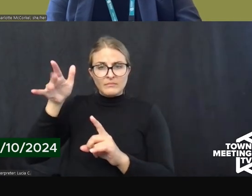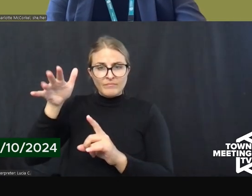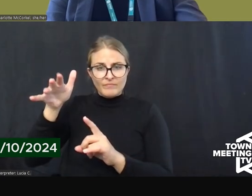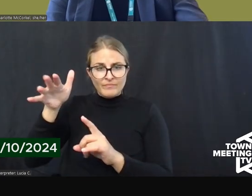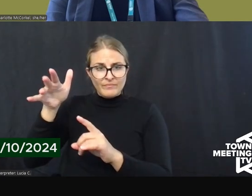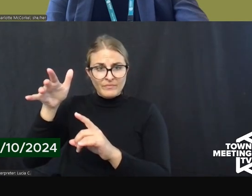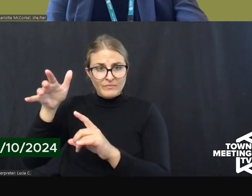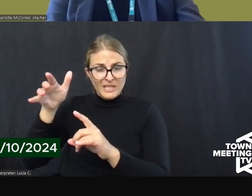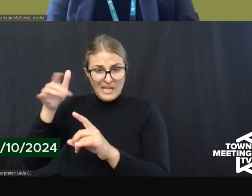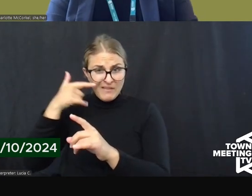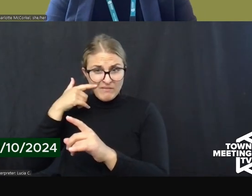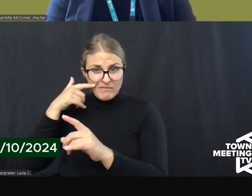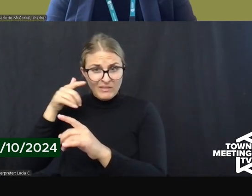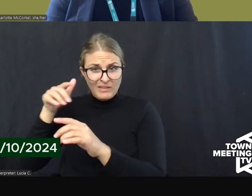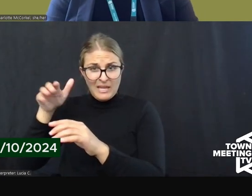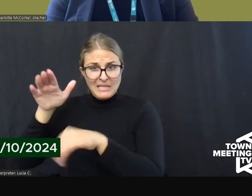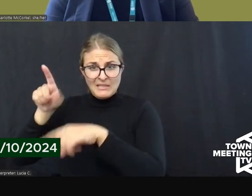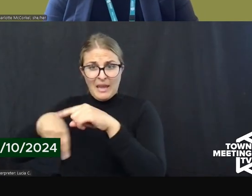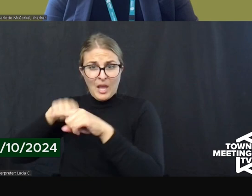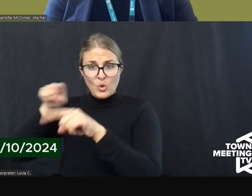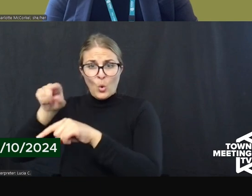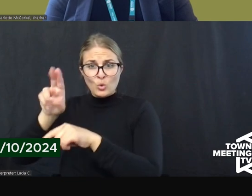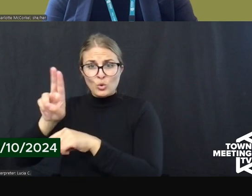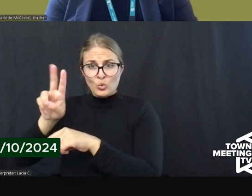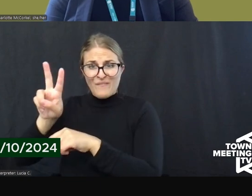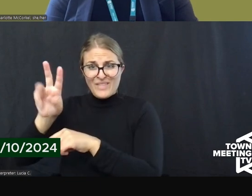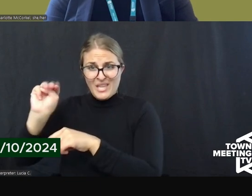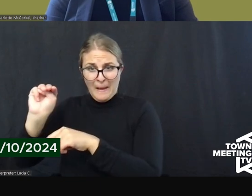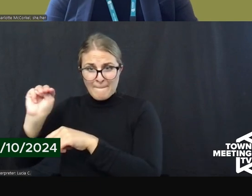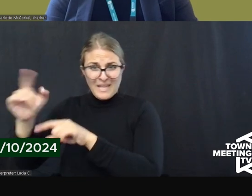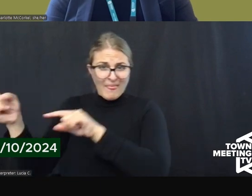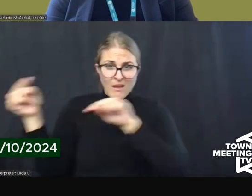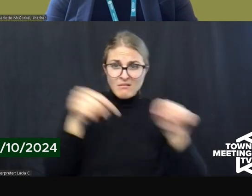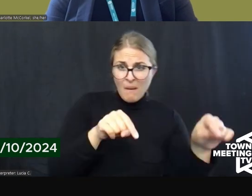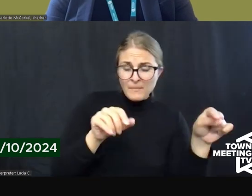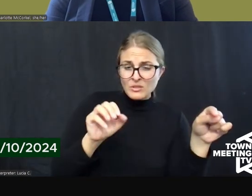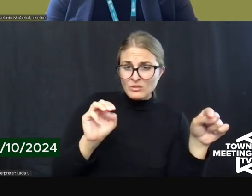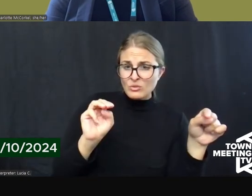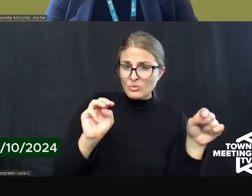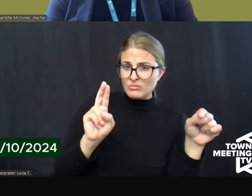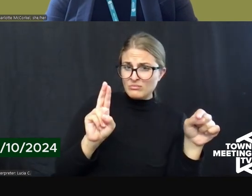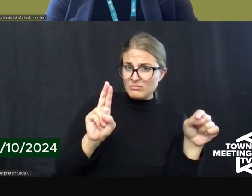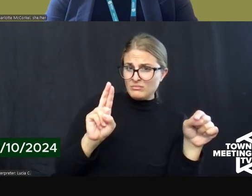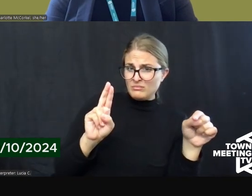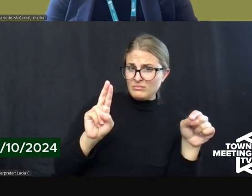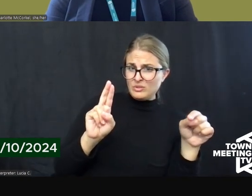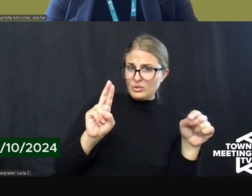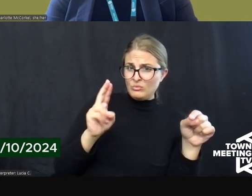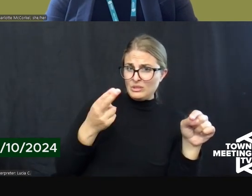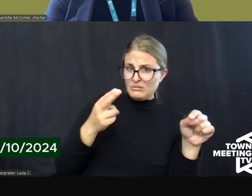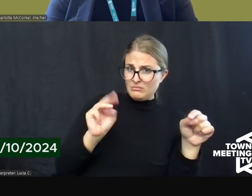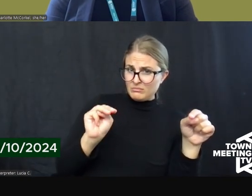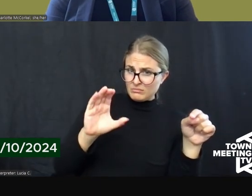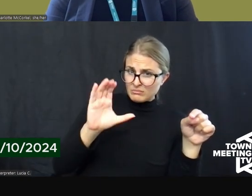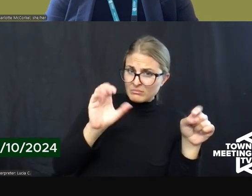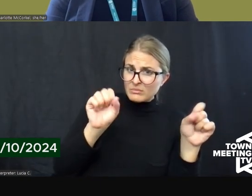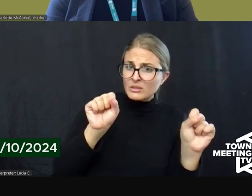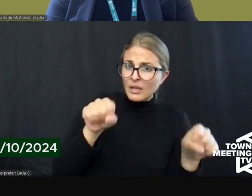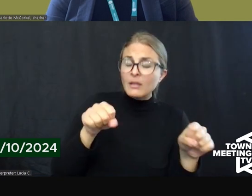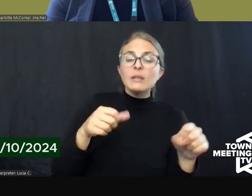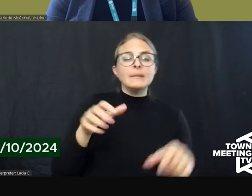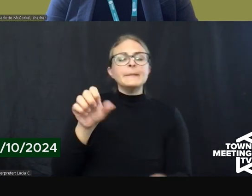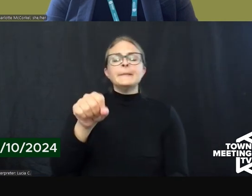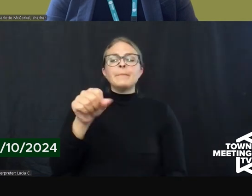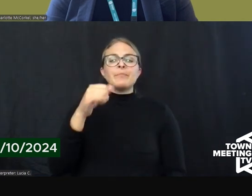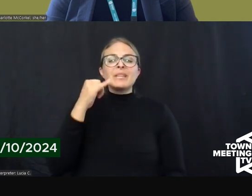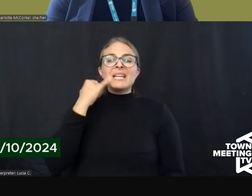Yes, they could. This is not a UVM Medical Center clinical operation. And so if somebody was